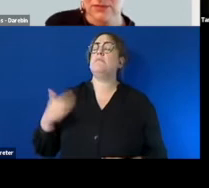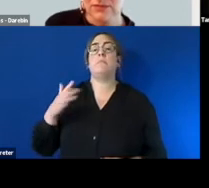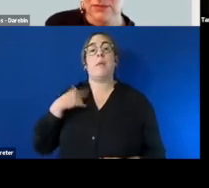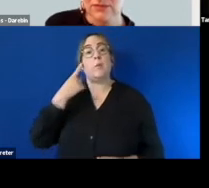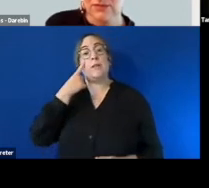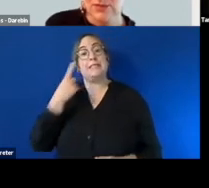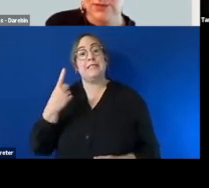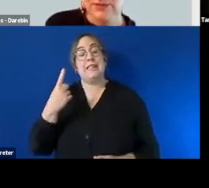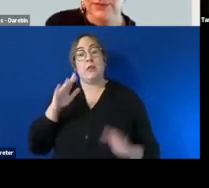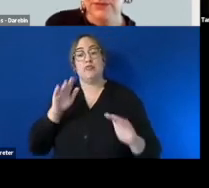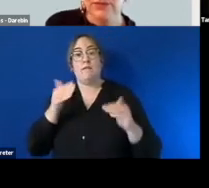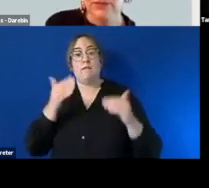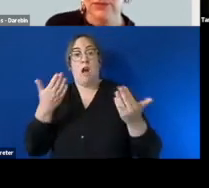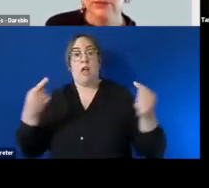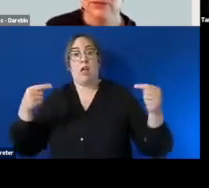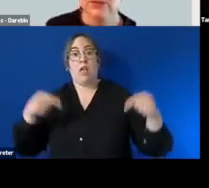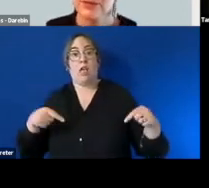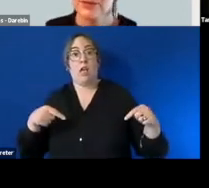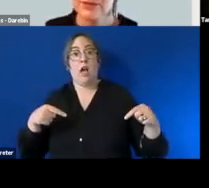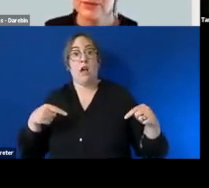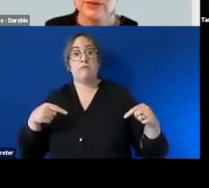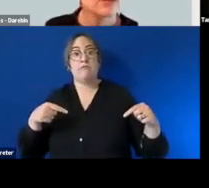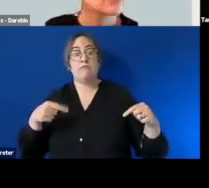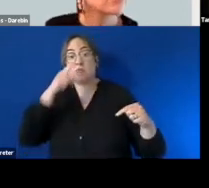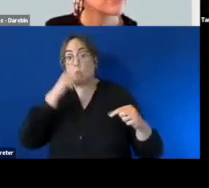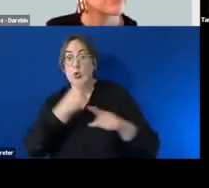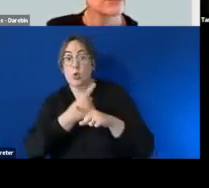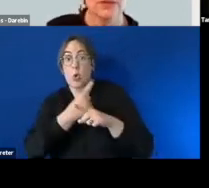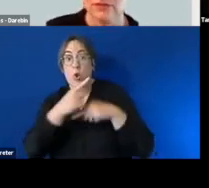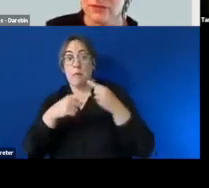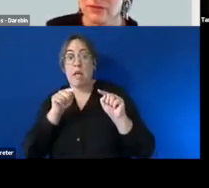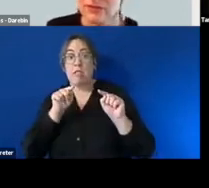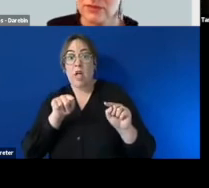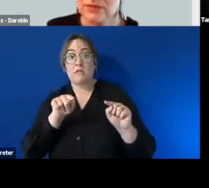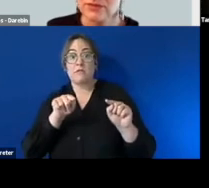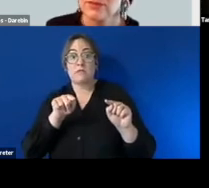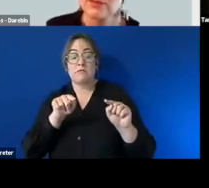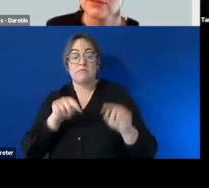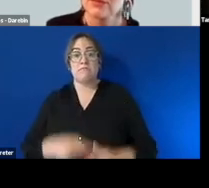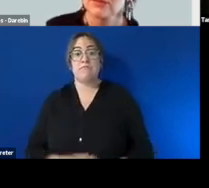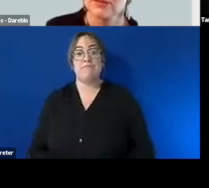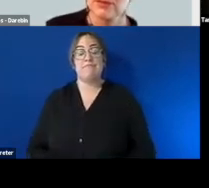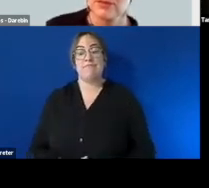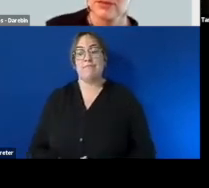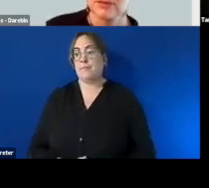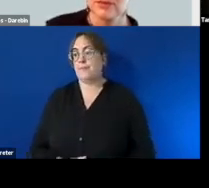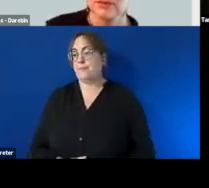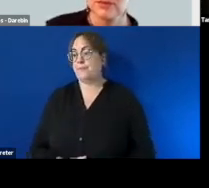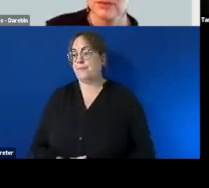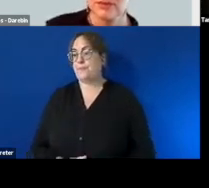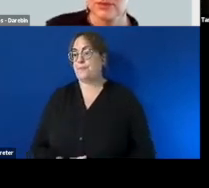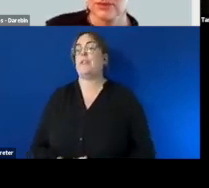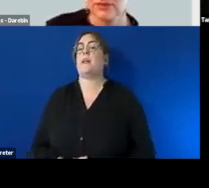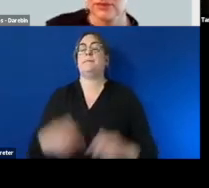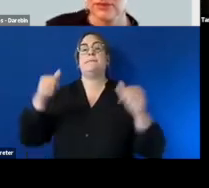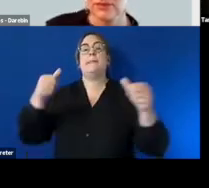are um providers in the room that might want to um address that particular uh point um but the next question we've got uh